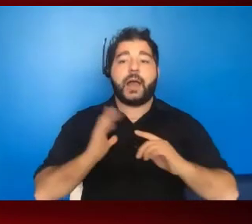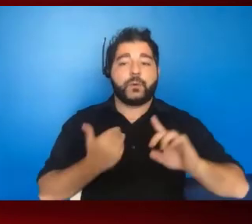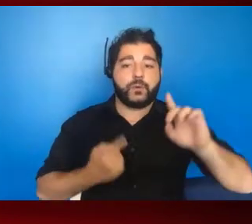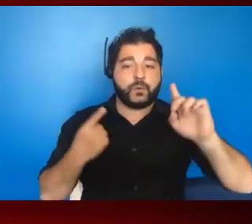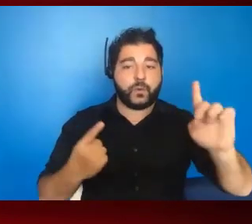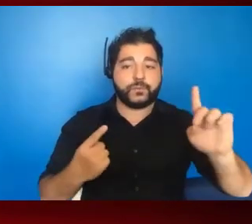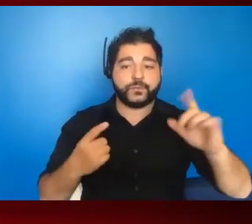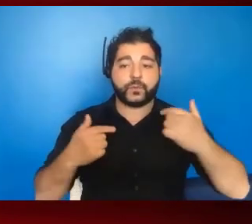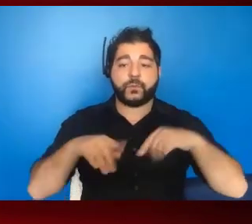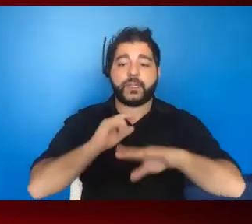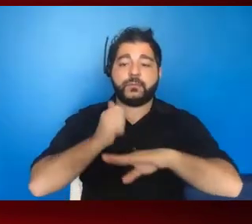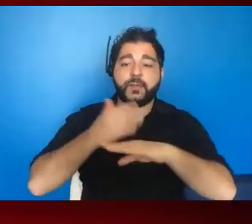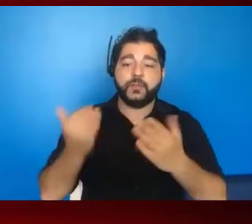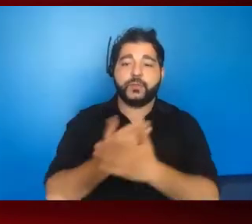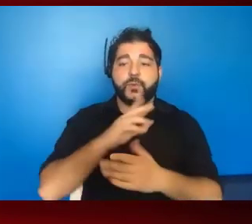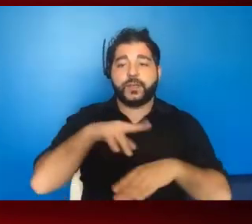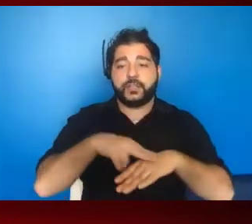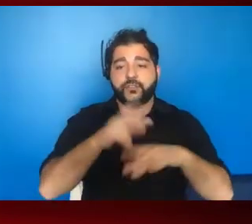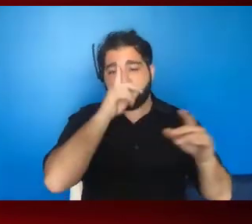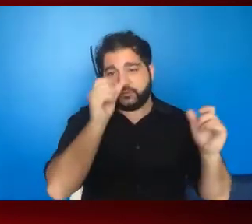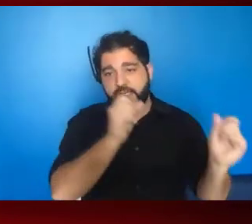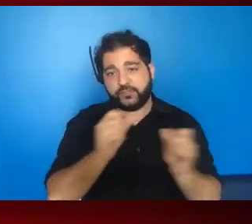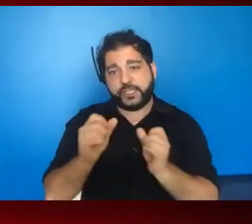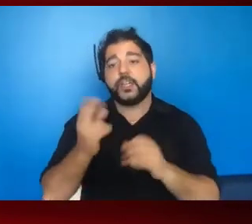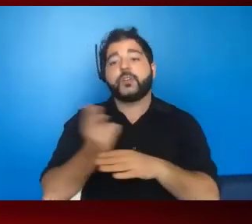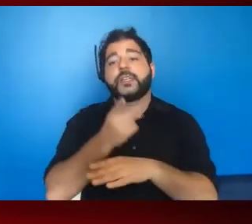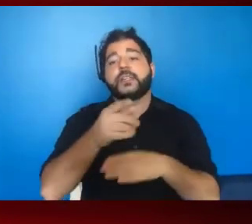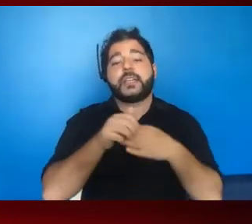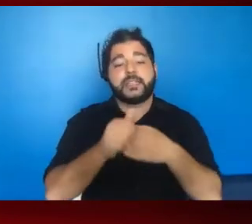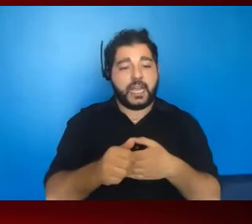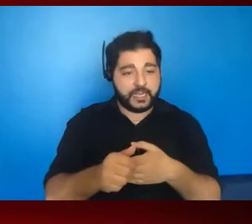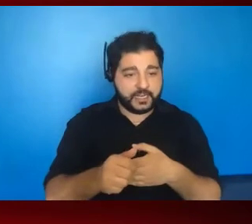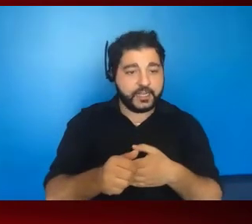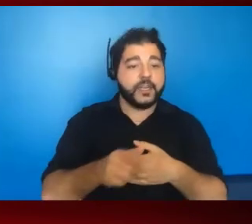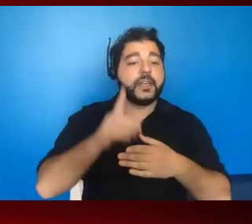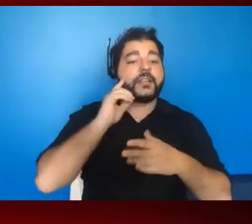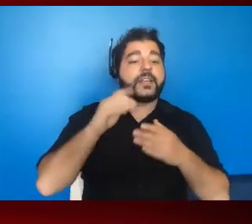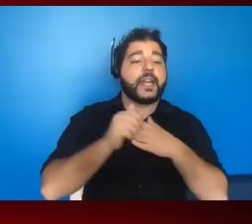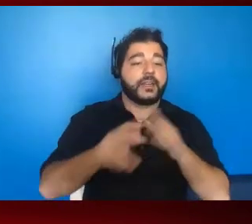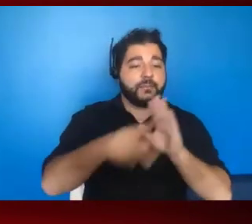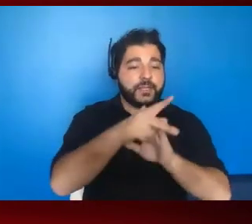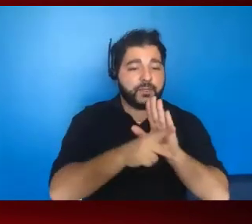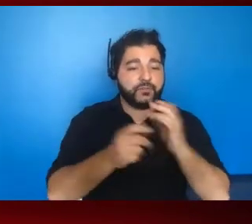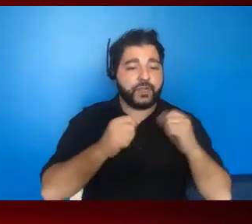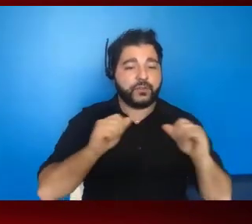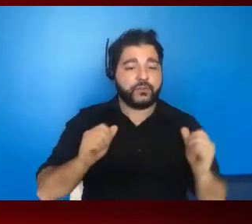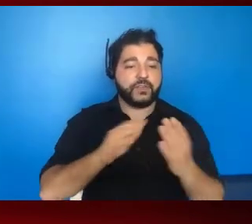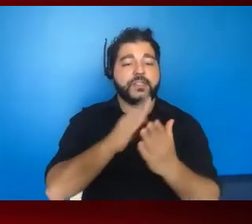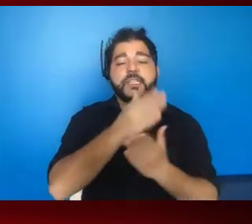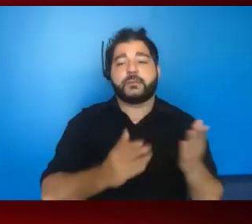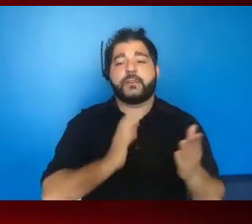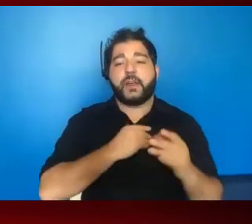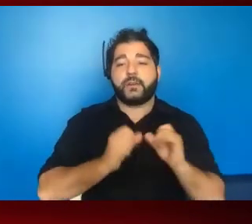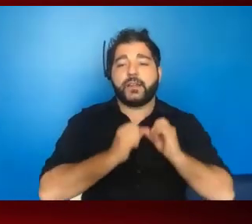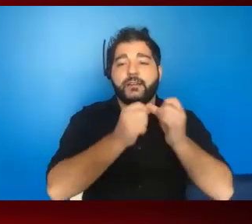as we implement this new national strategy, to use this as a guiding force, as a guiding principle to be able to address some of the long